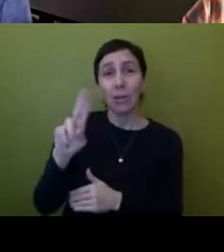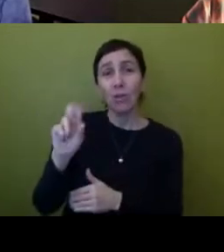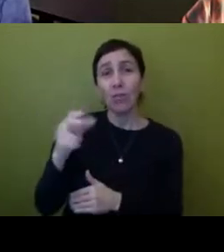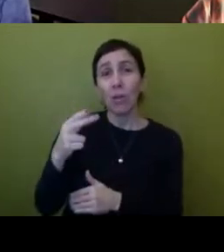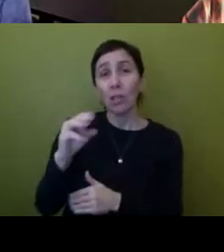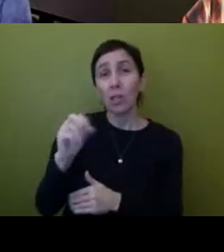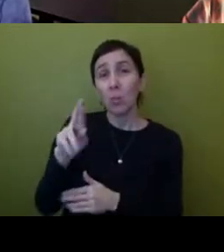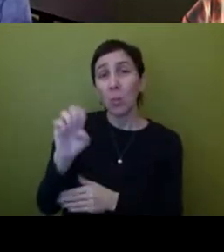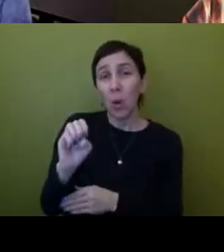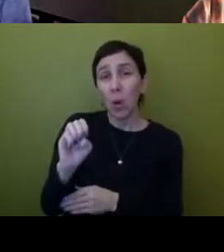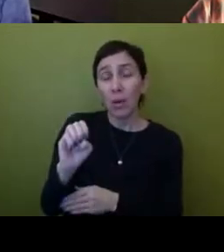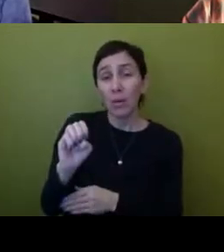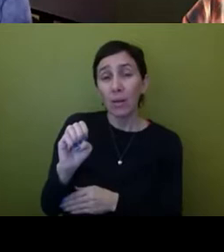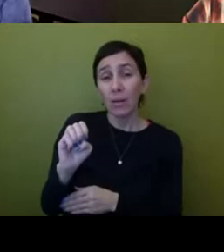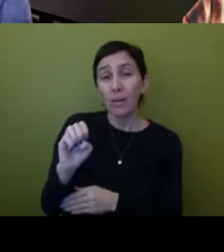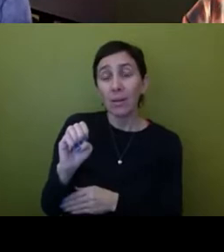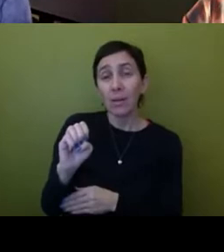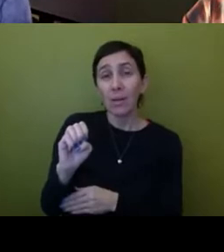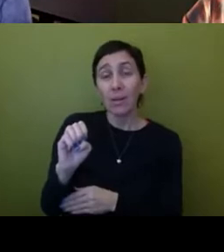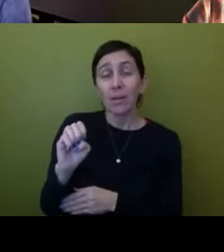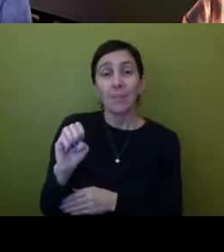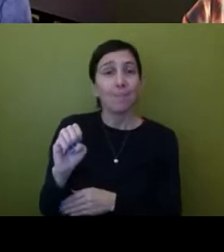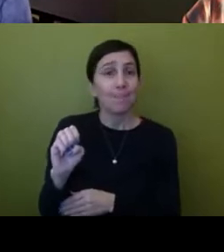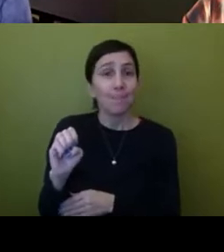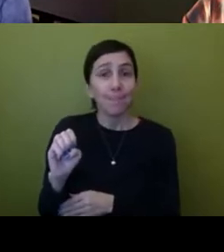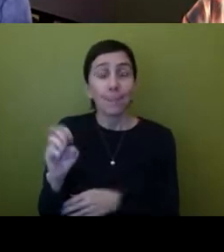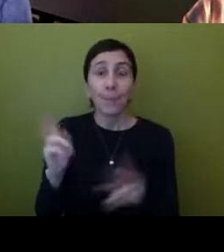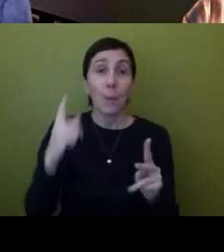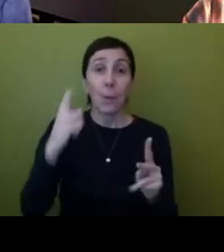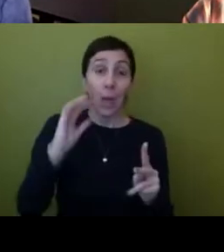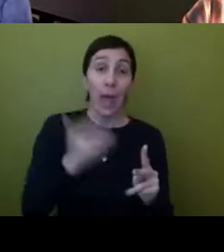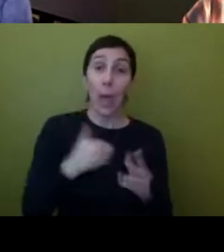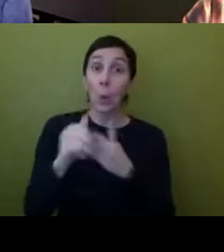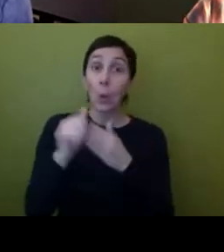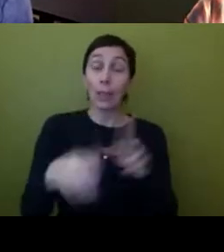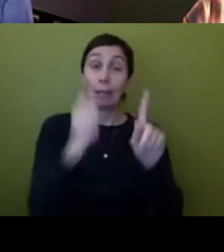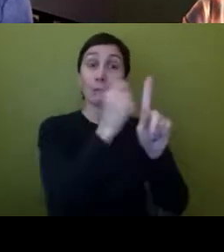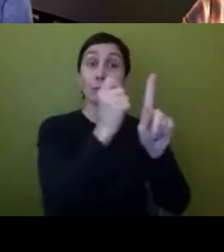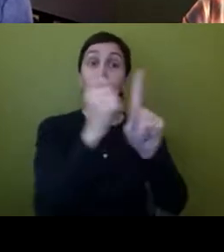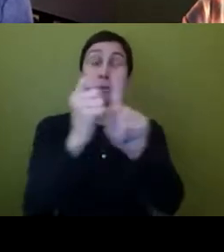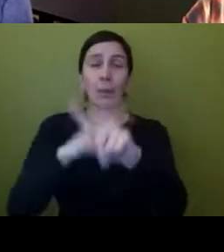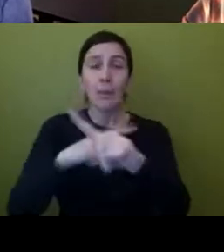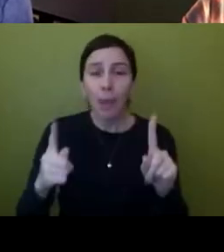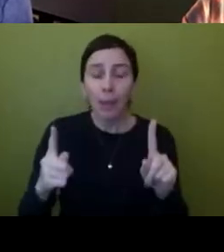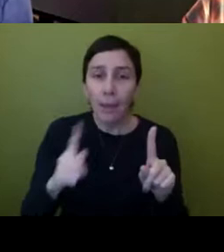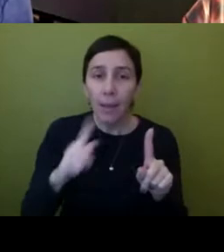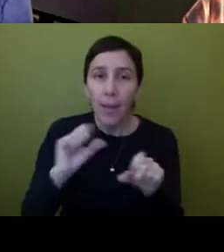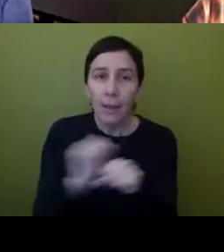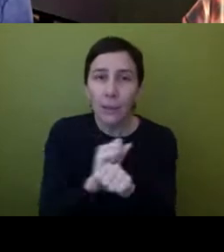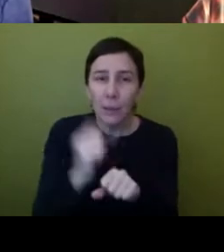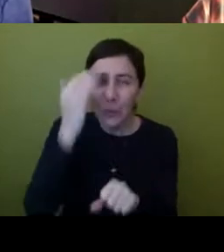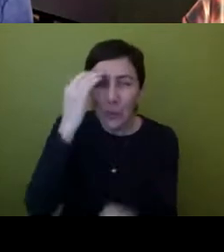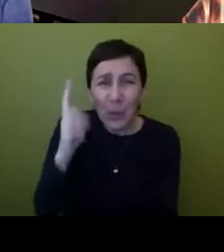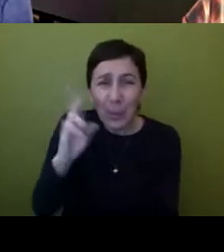you know uh display of like you know leadership or something and to find out it's like the the history behind